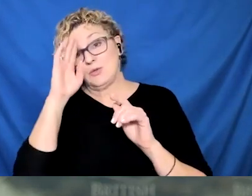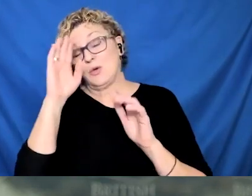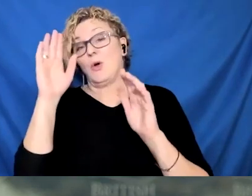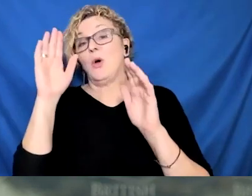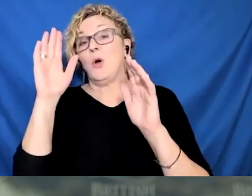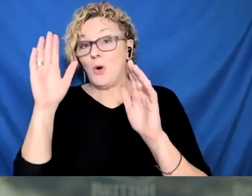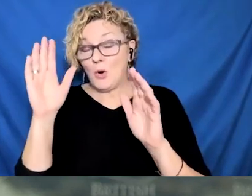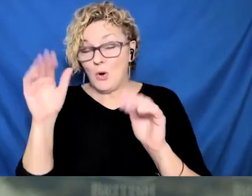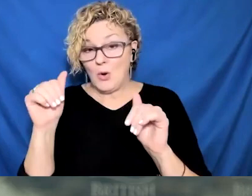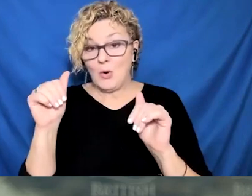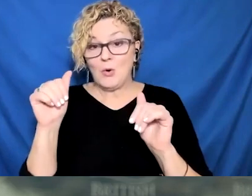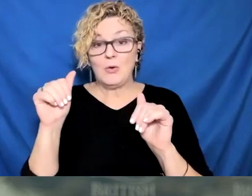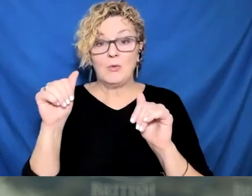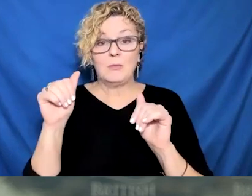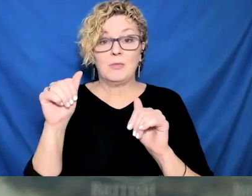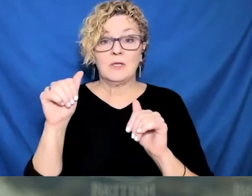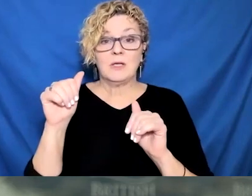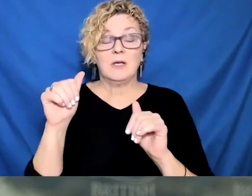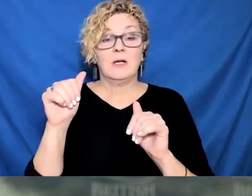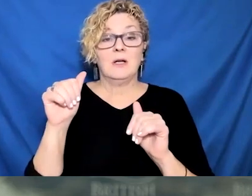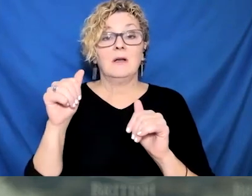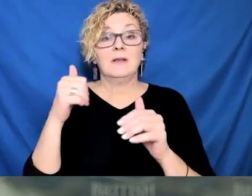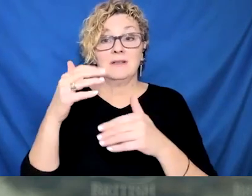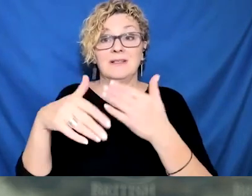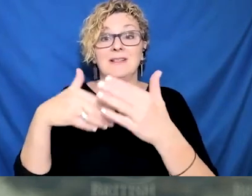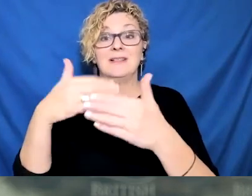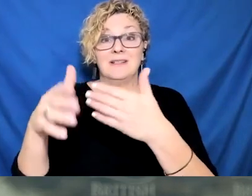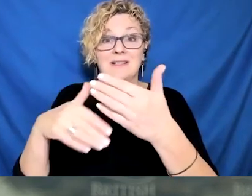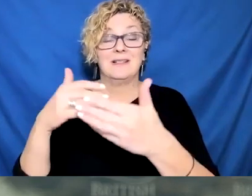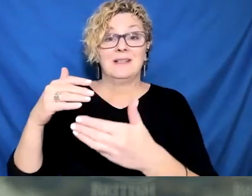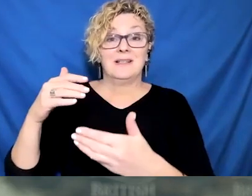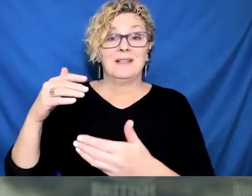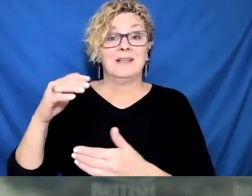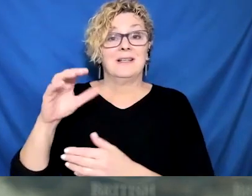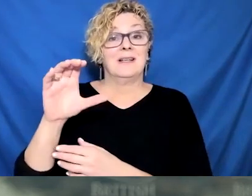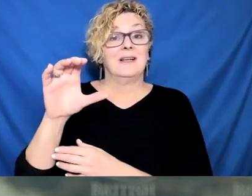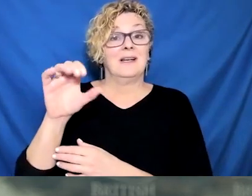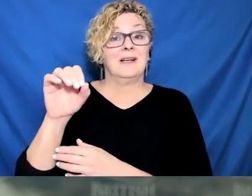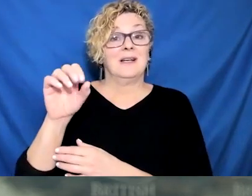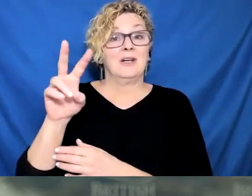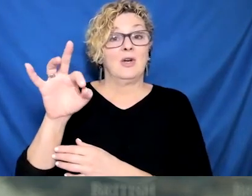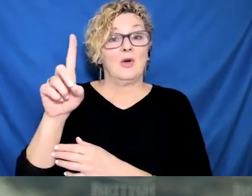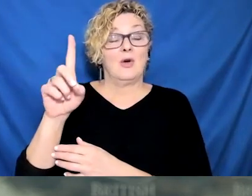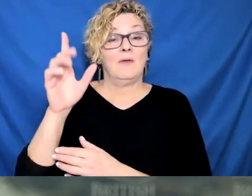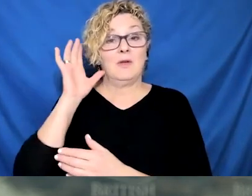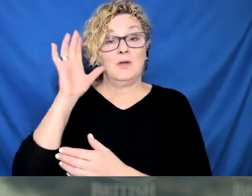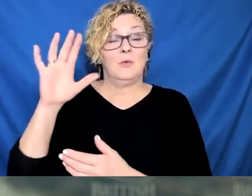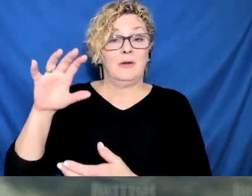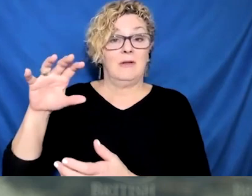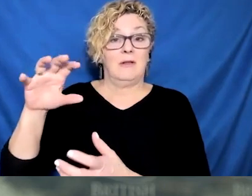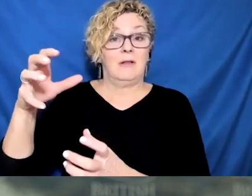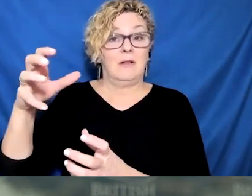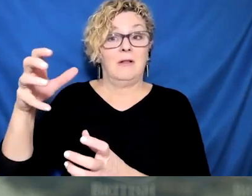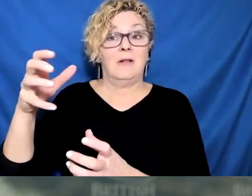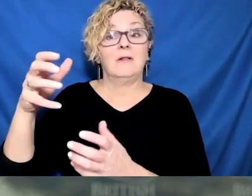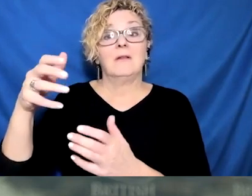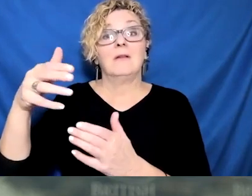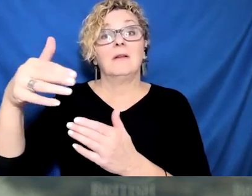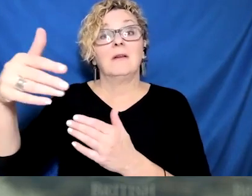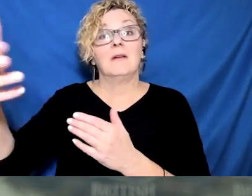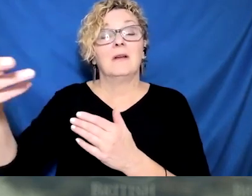the months to It's to It's going to change a month, for three months, for seven months, for